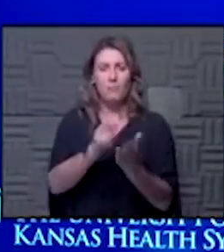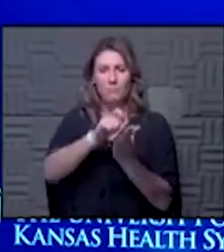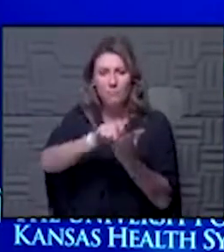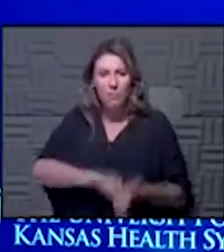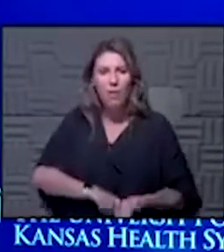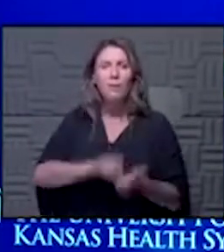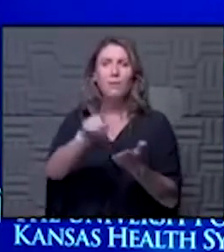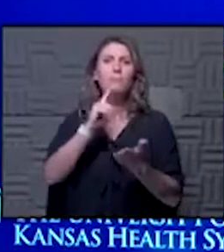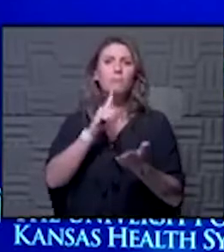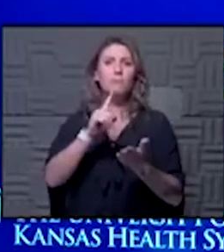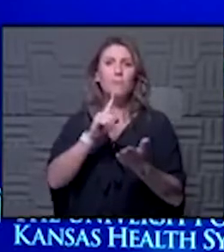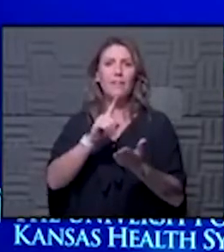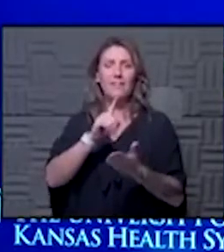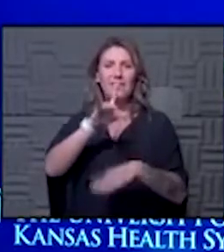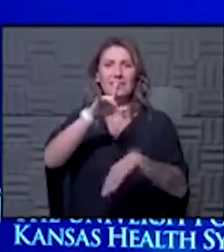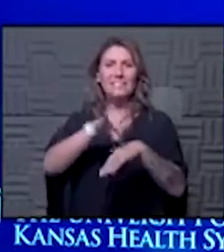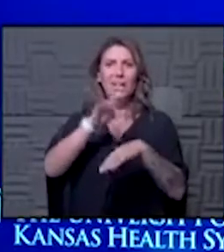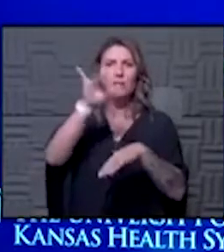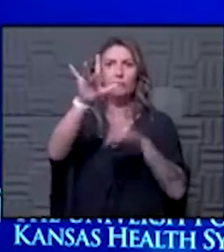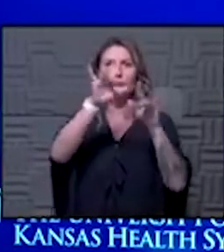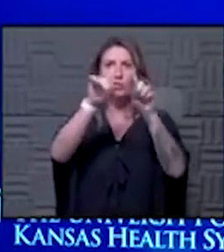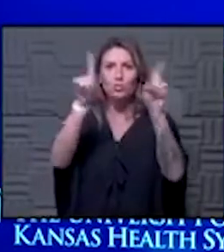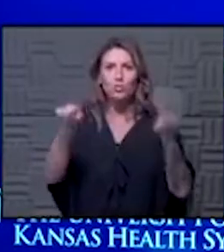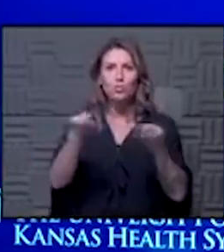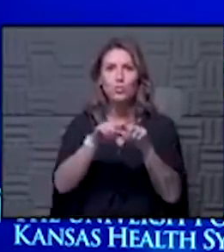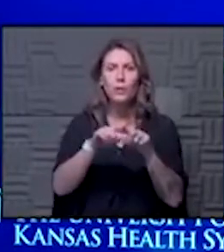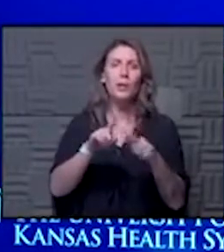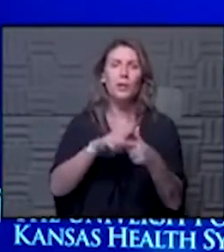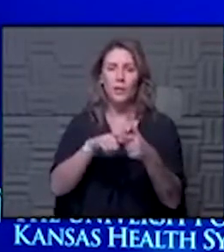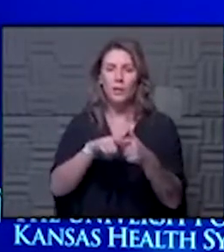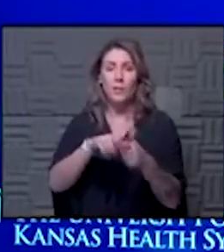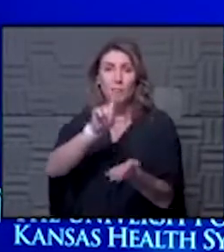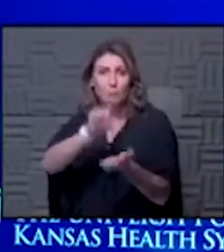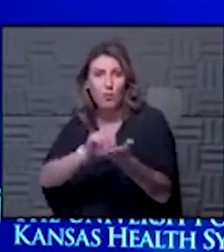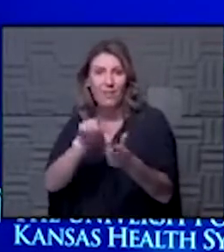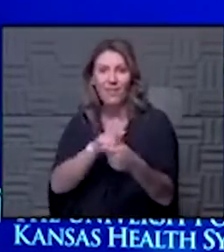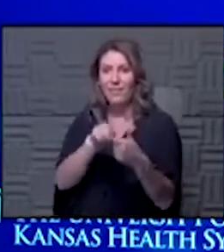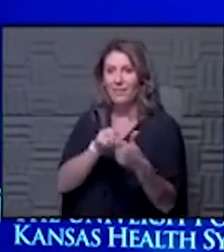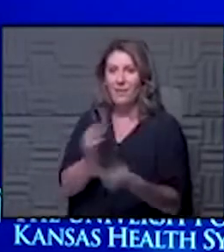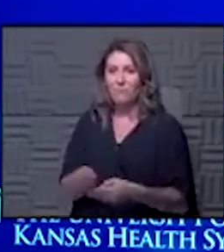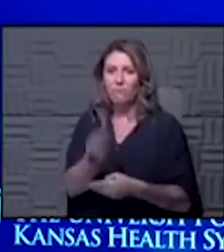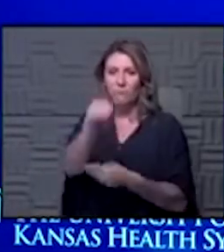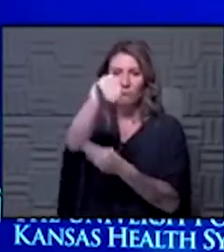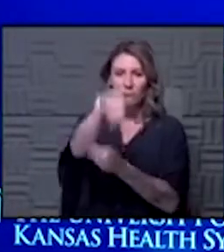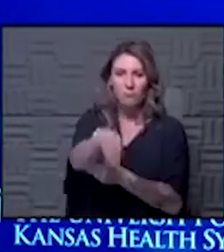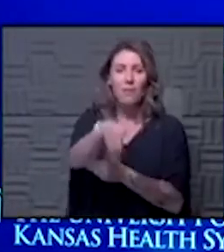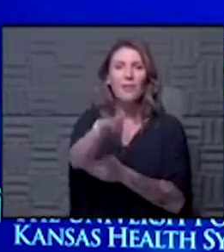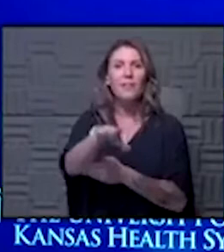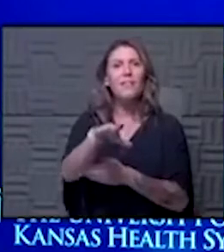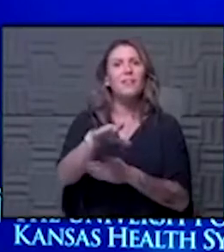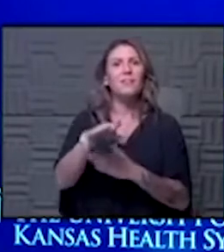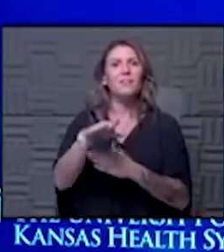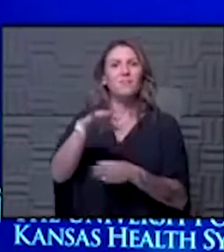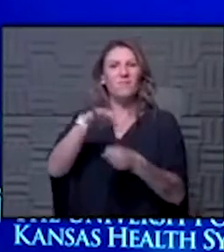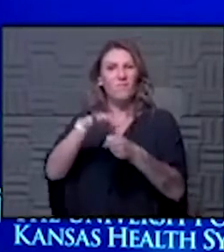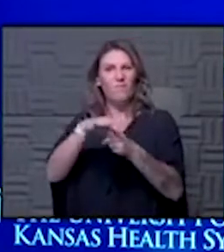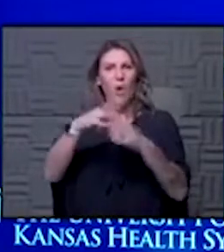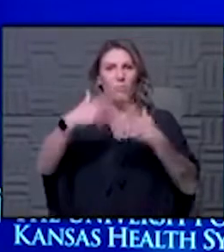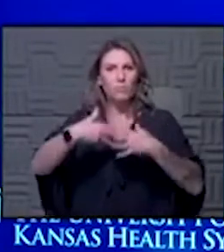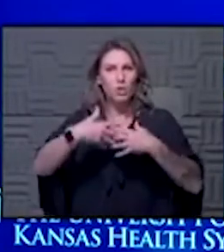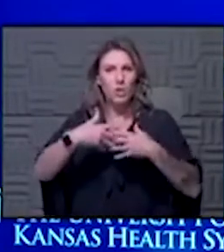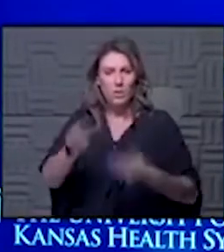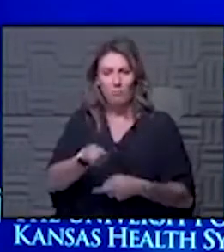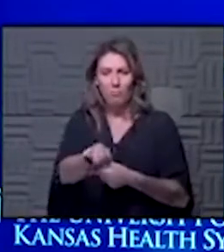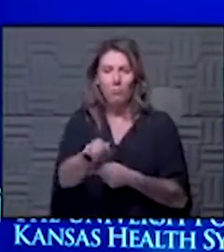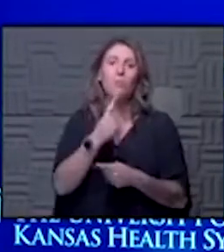They put you up onto the touch screen and then the ballot printed off and you went over and you stuck it in yourself into the voting machine. So I gotta tell you I don't think